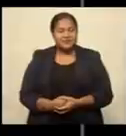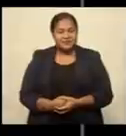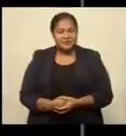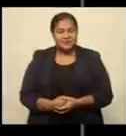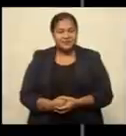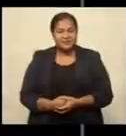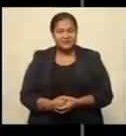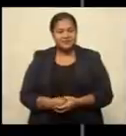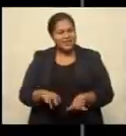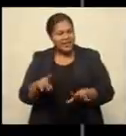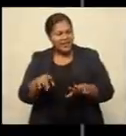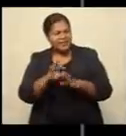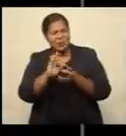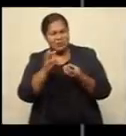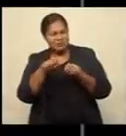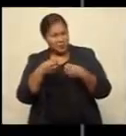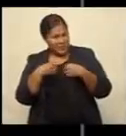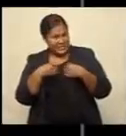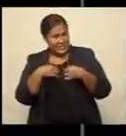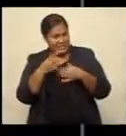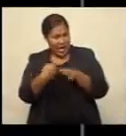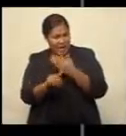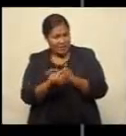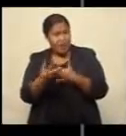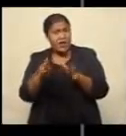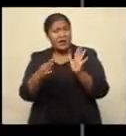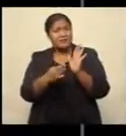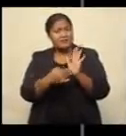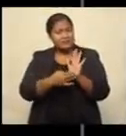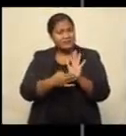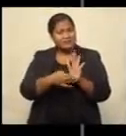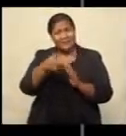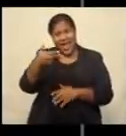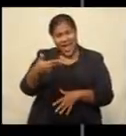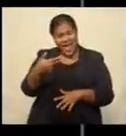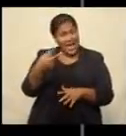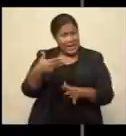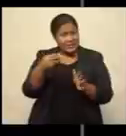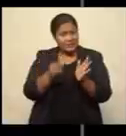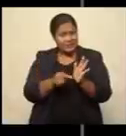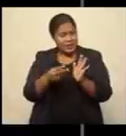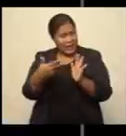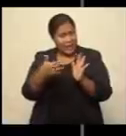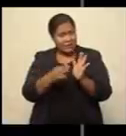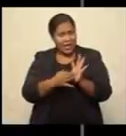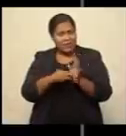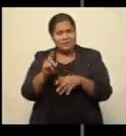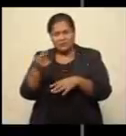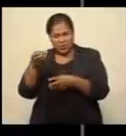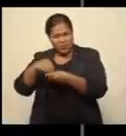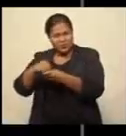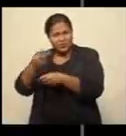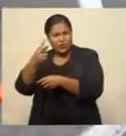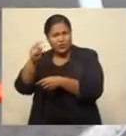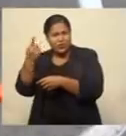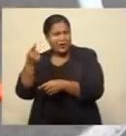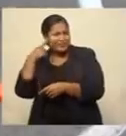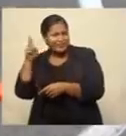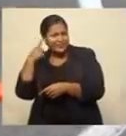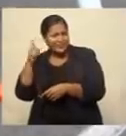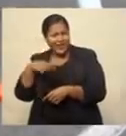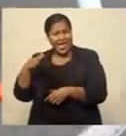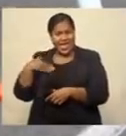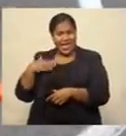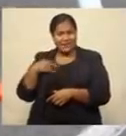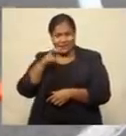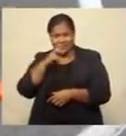A non-essential business operating in McCoy were among 21 breaches of health protocols and restrictions. Nine people were